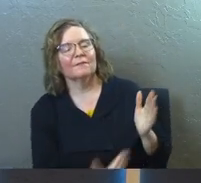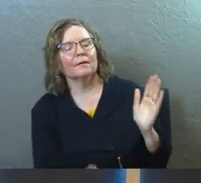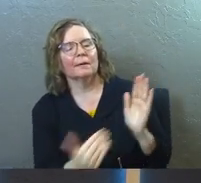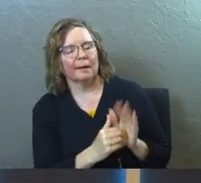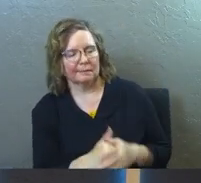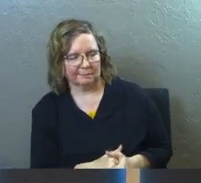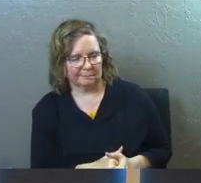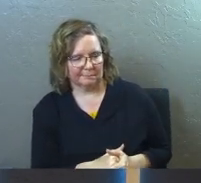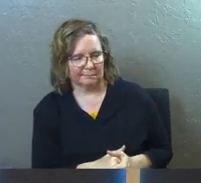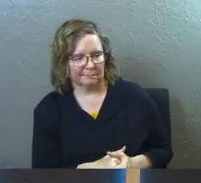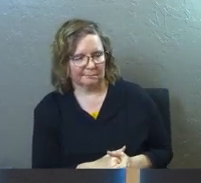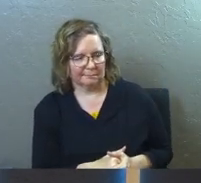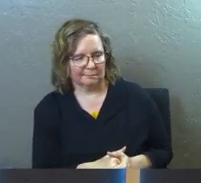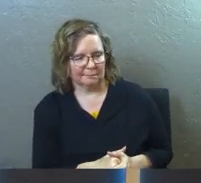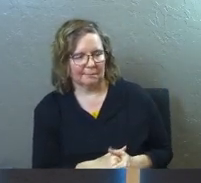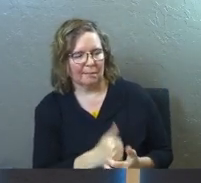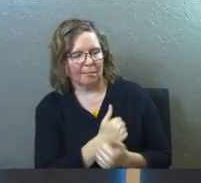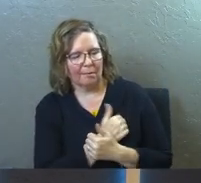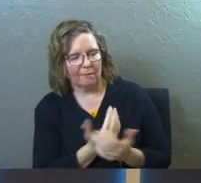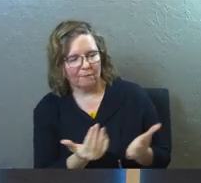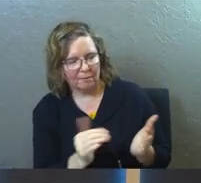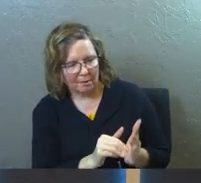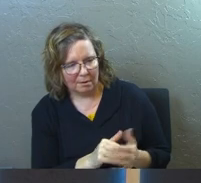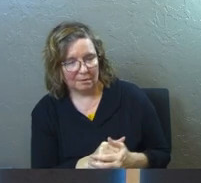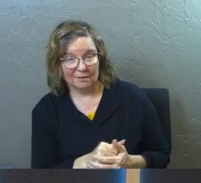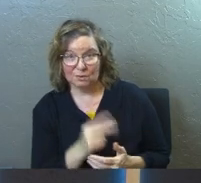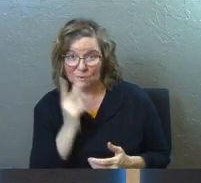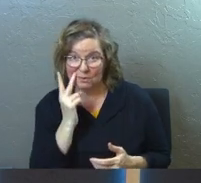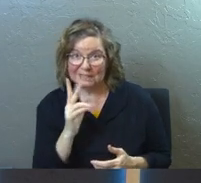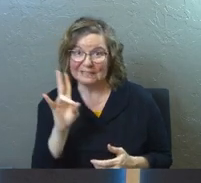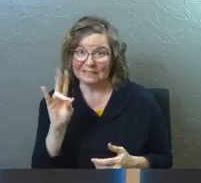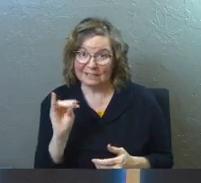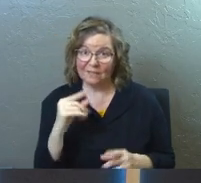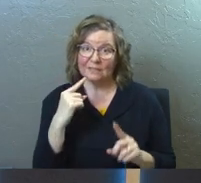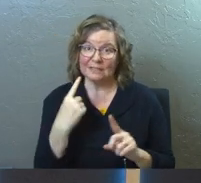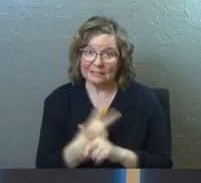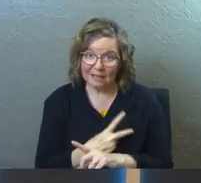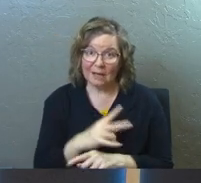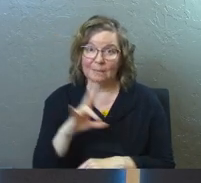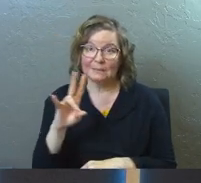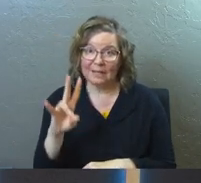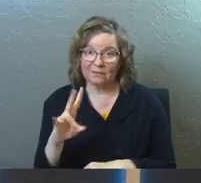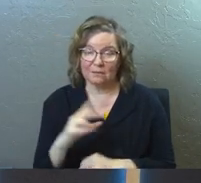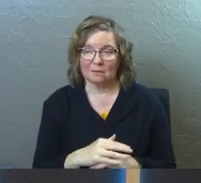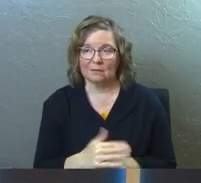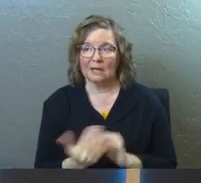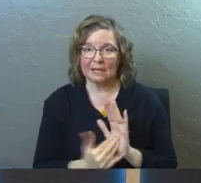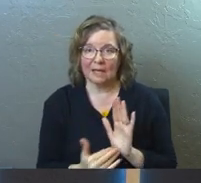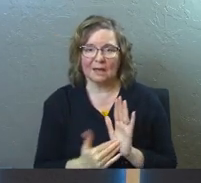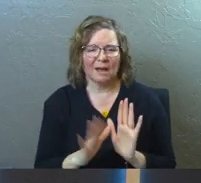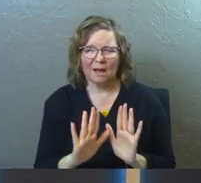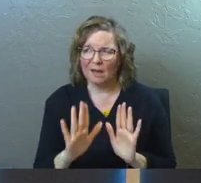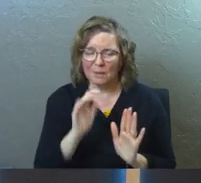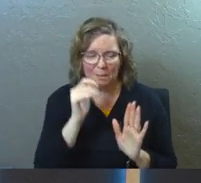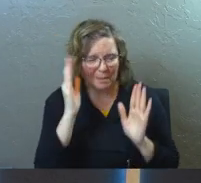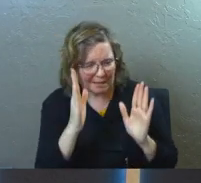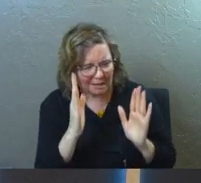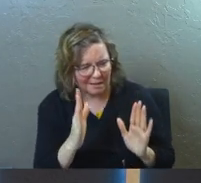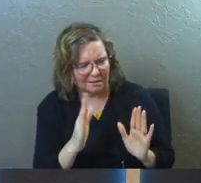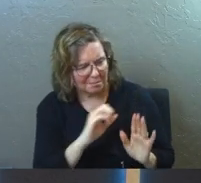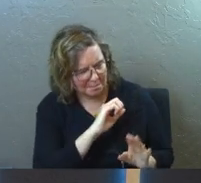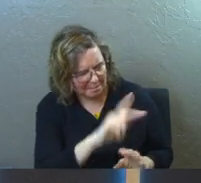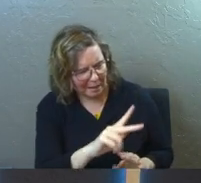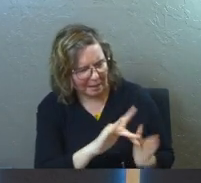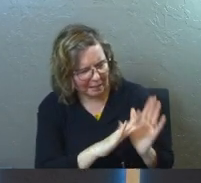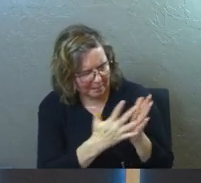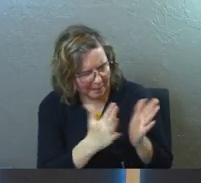times 7? Do you see it? He's the one who comes in and says, no, you weren't paying attention. Get